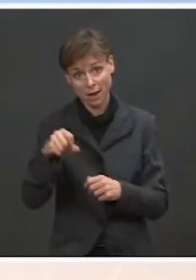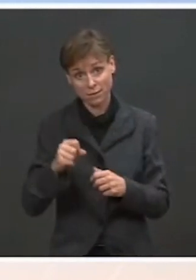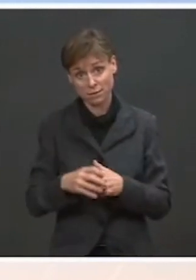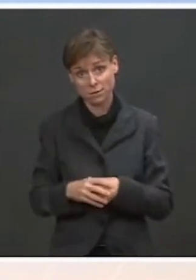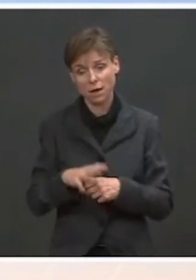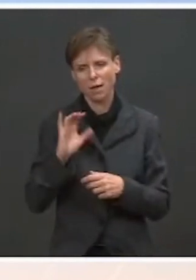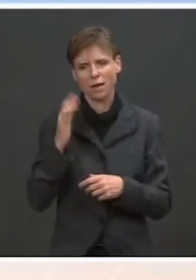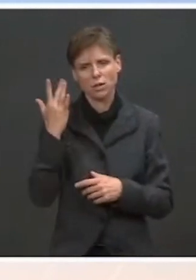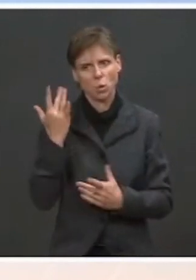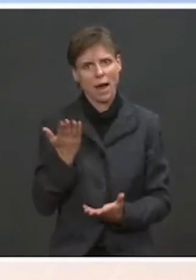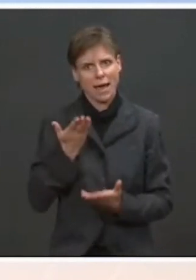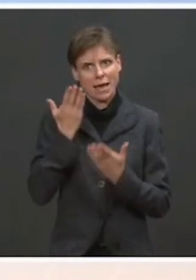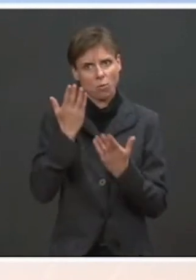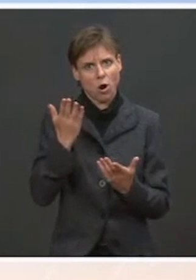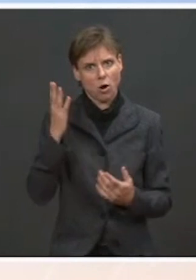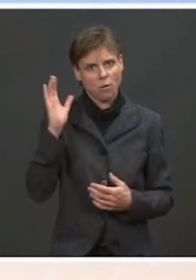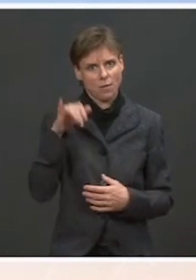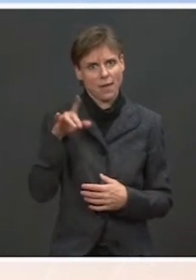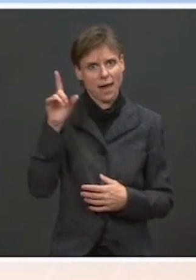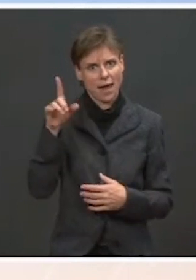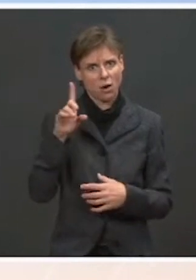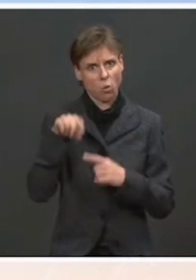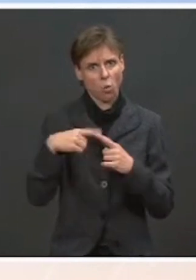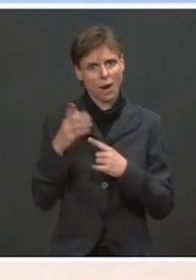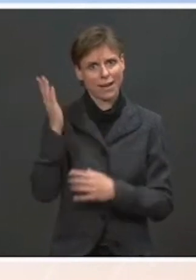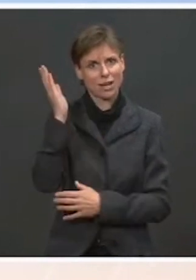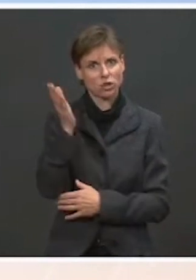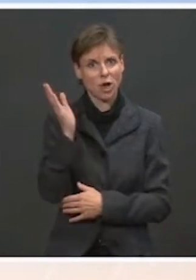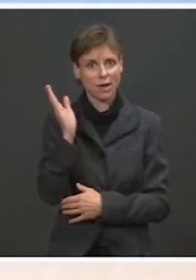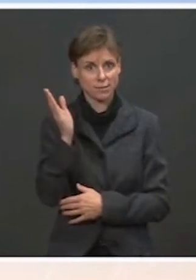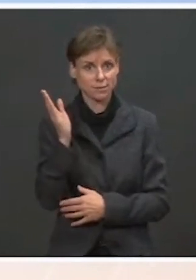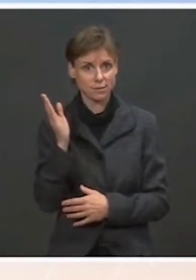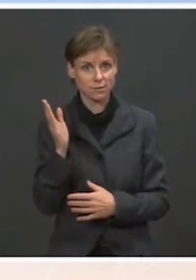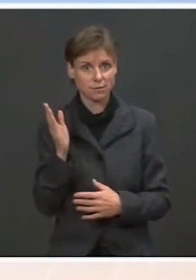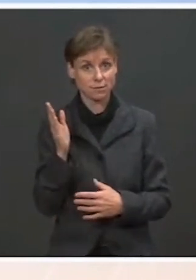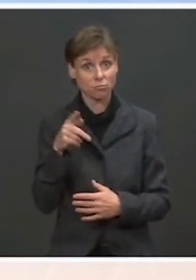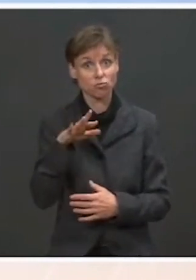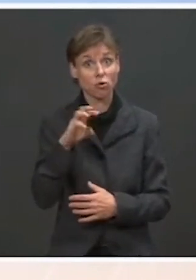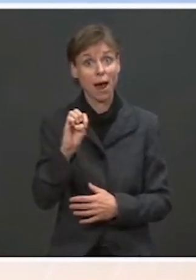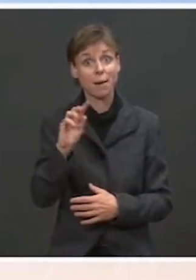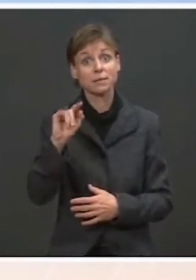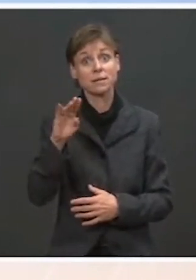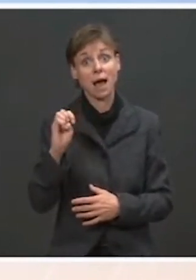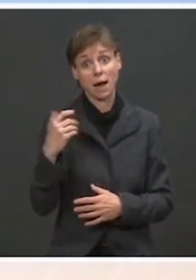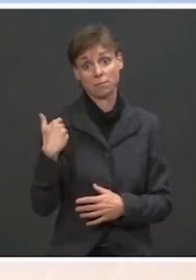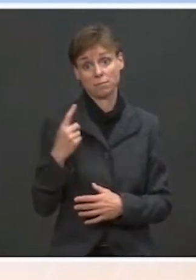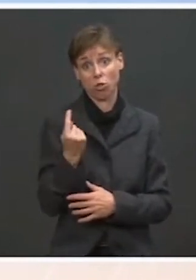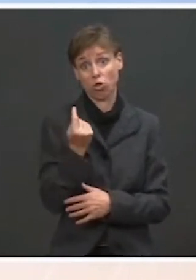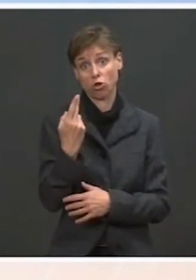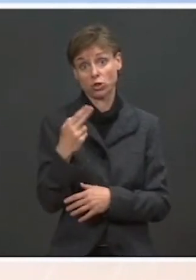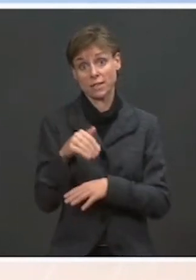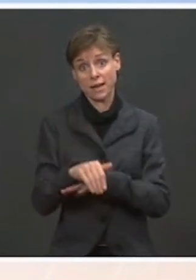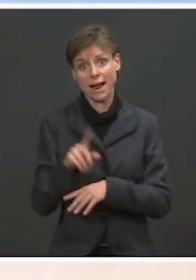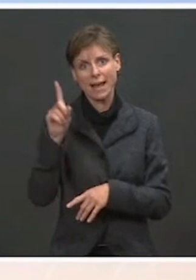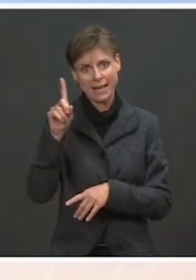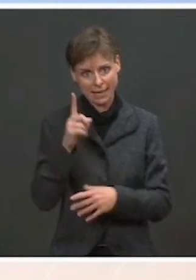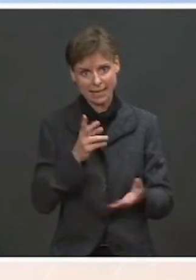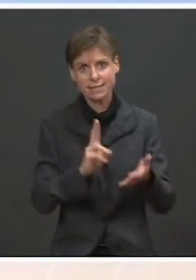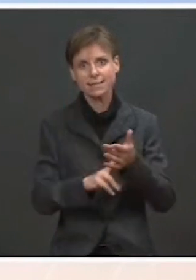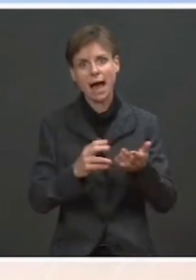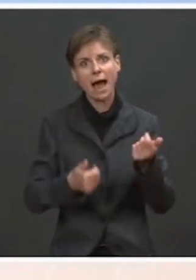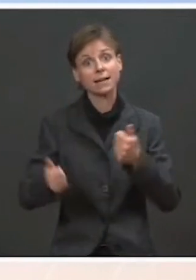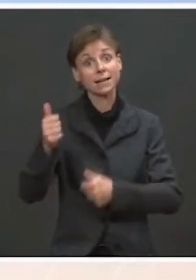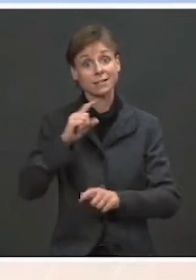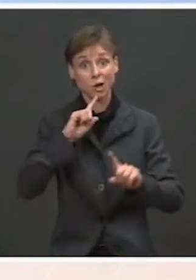raised this in his address when he delivered – in his primetime address on Thursday night. He did sign an executive order. And